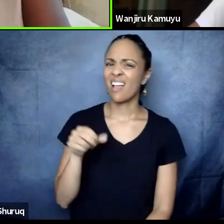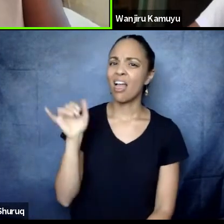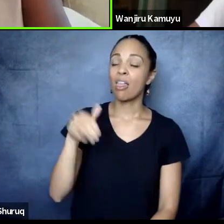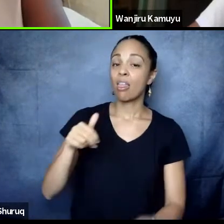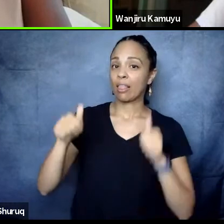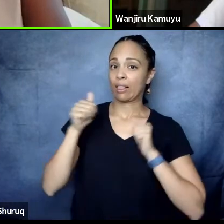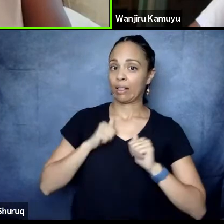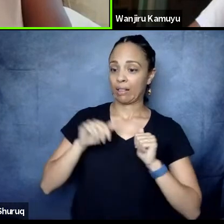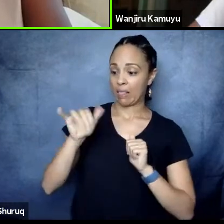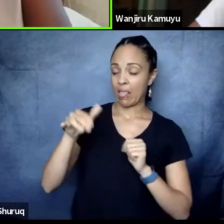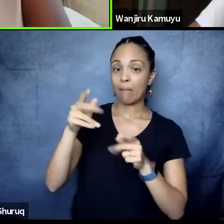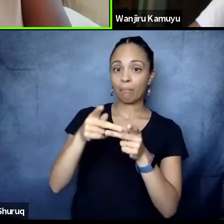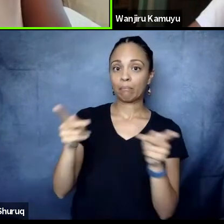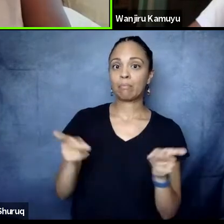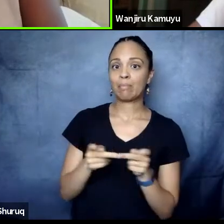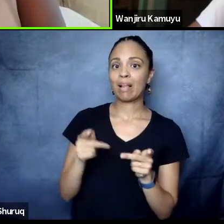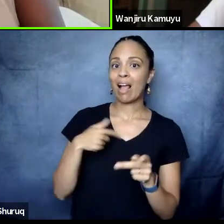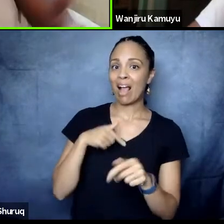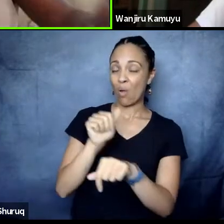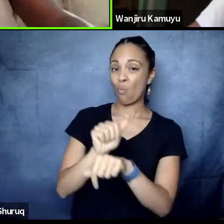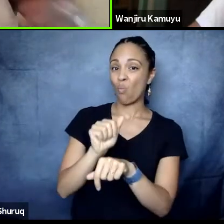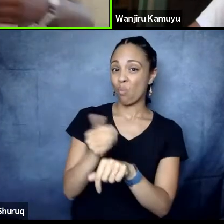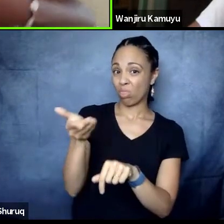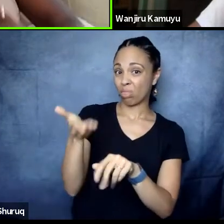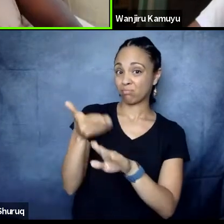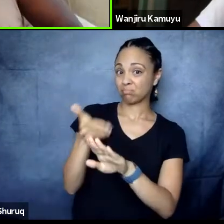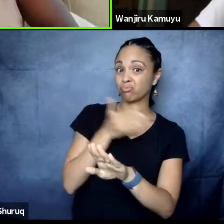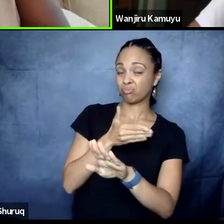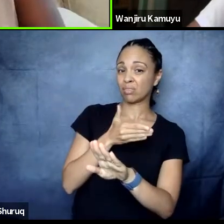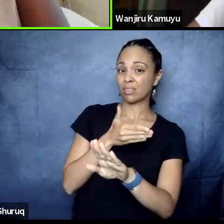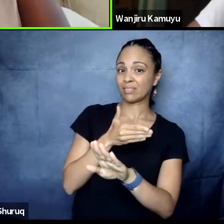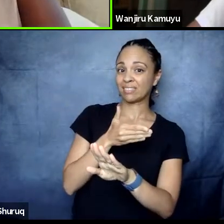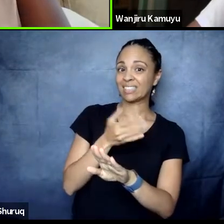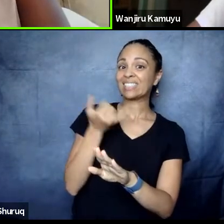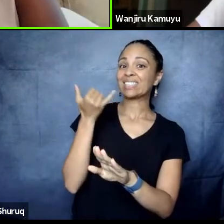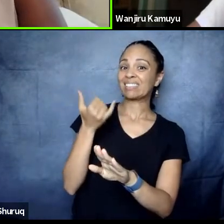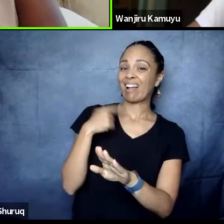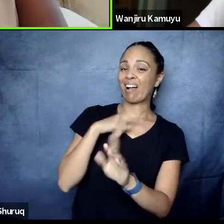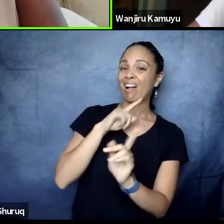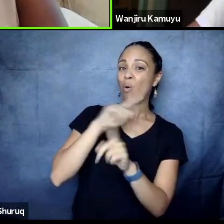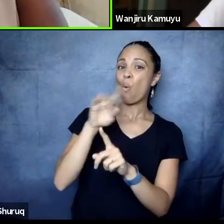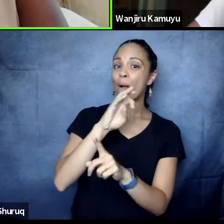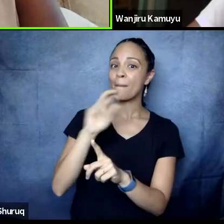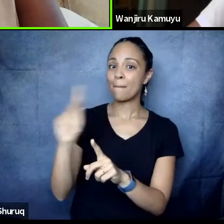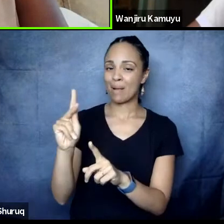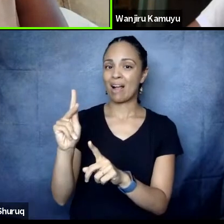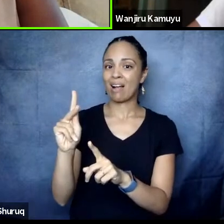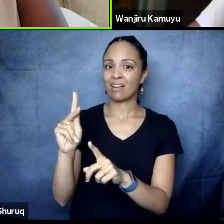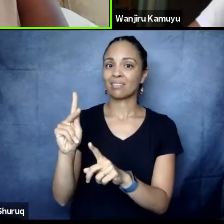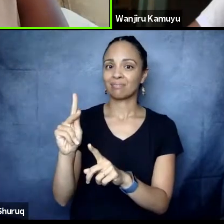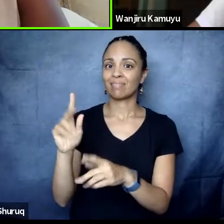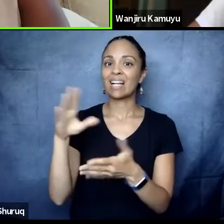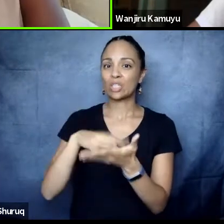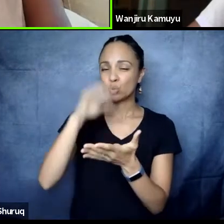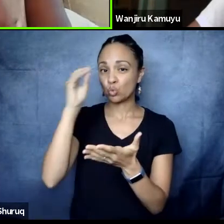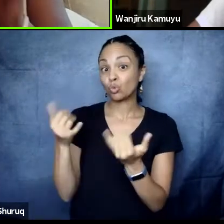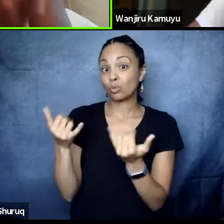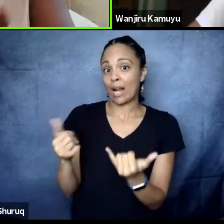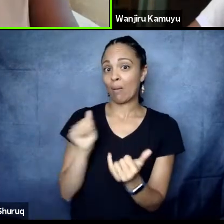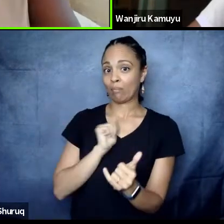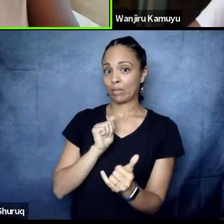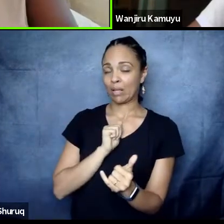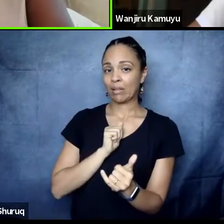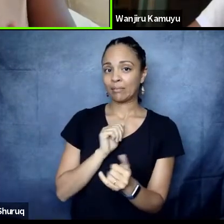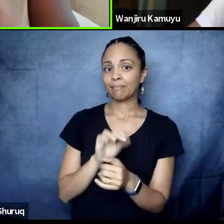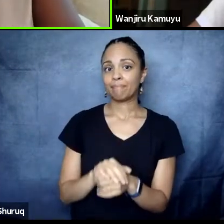before pre his murder. So now I'm returning because that's where I'm in residence. And so, I mean,